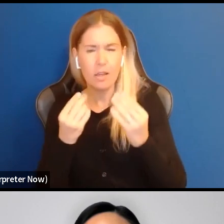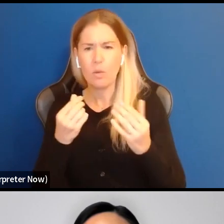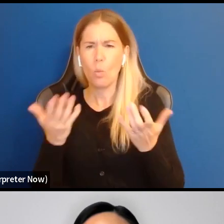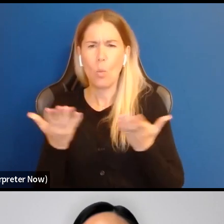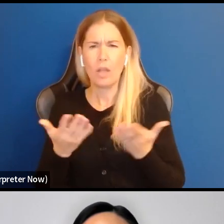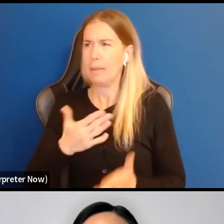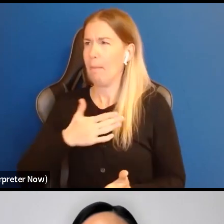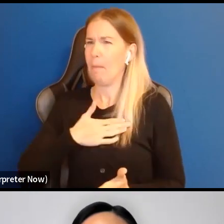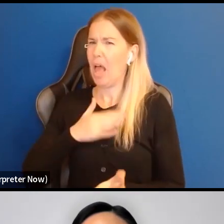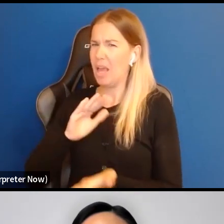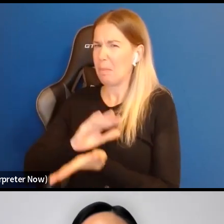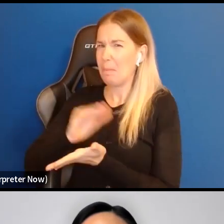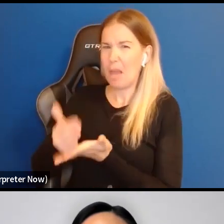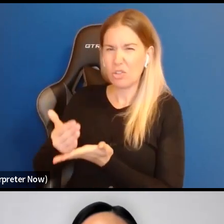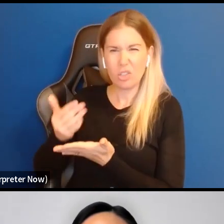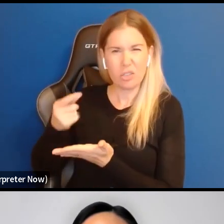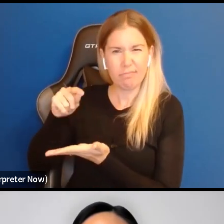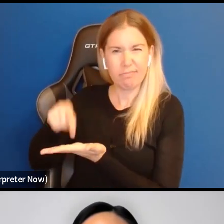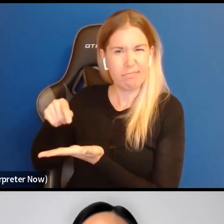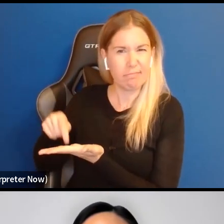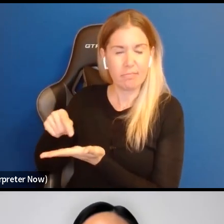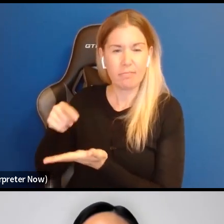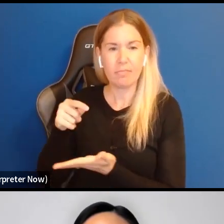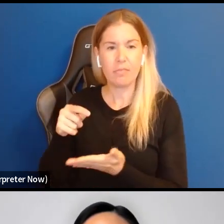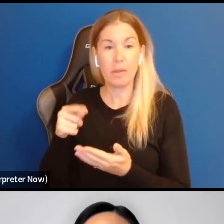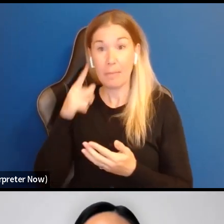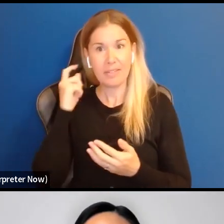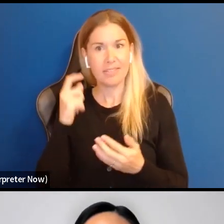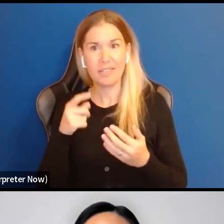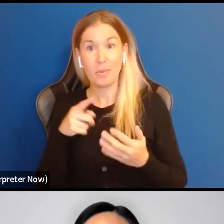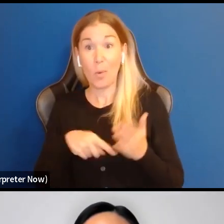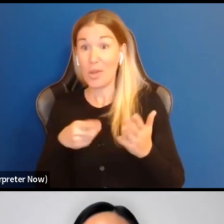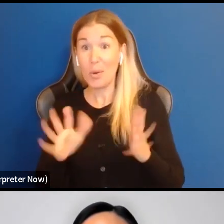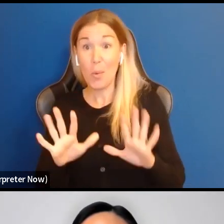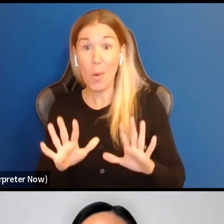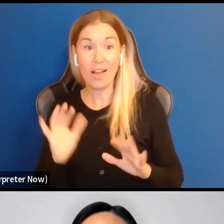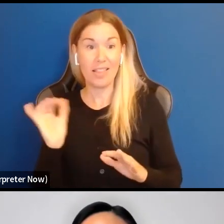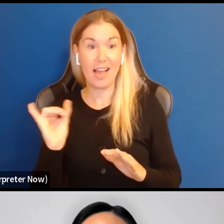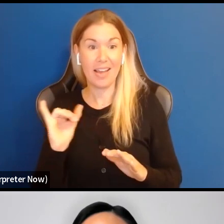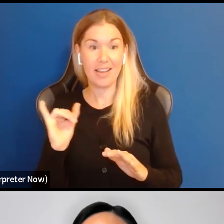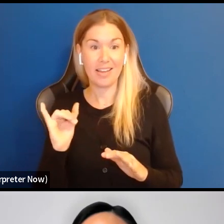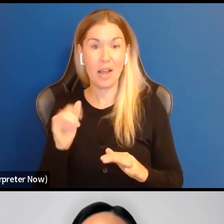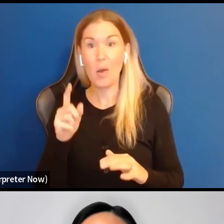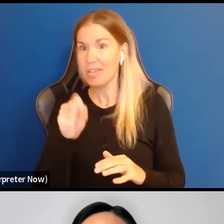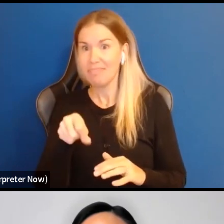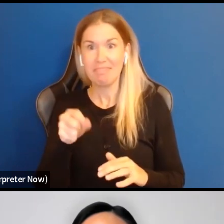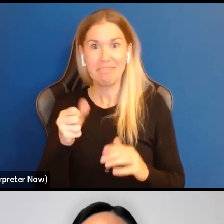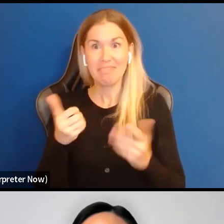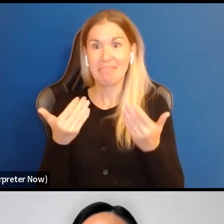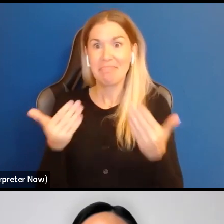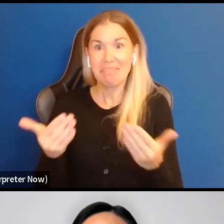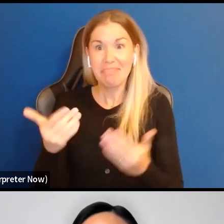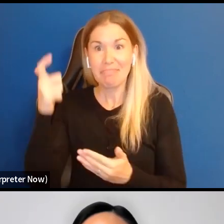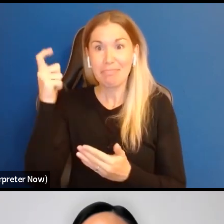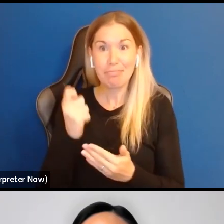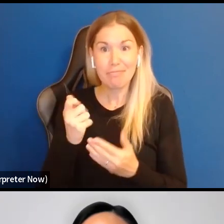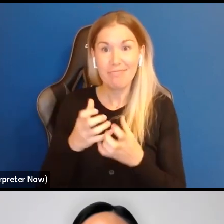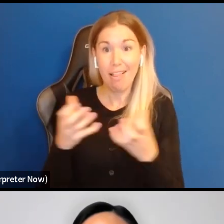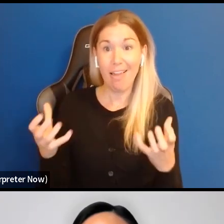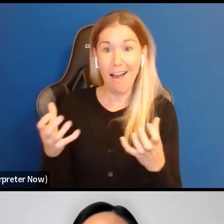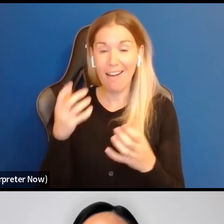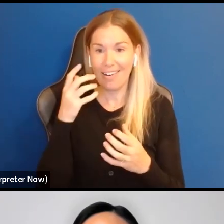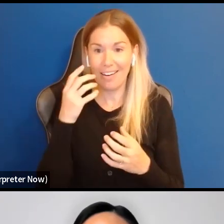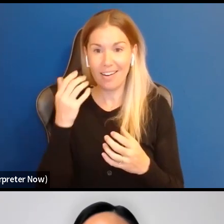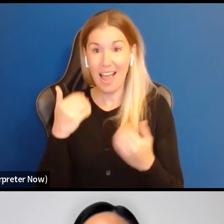interest. Um, because what we don't want to happen is, you know, obviously the instinct is to go for the most amount of money, obviously there's a lot of need in our